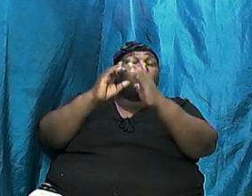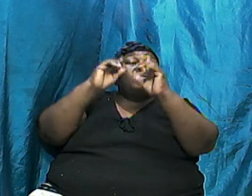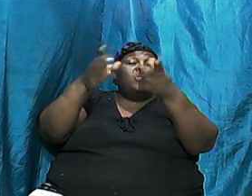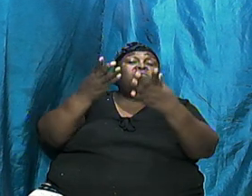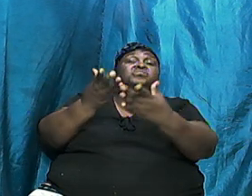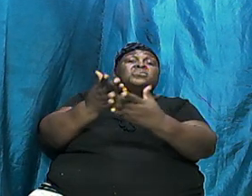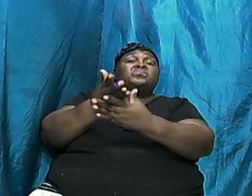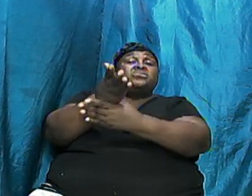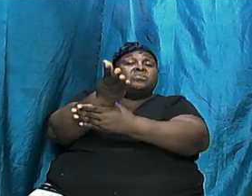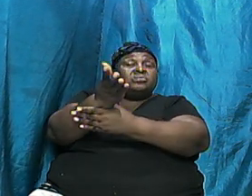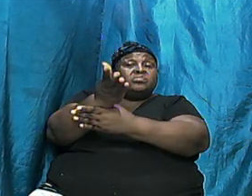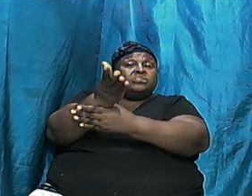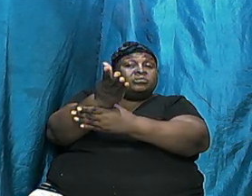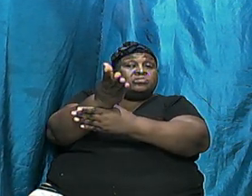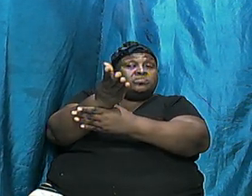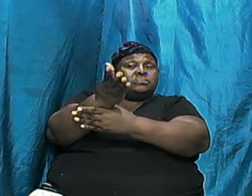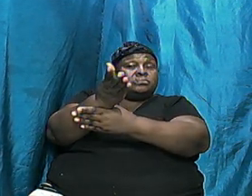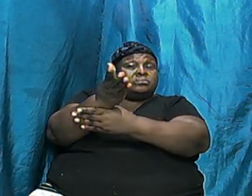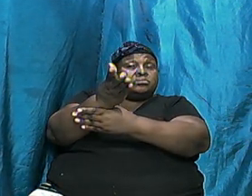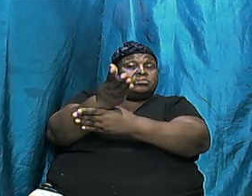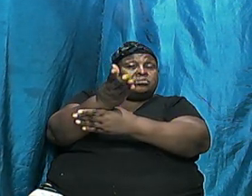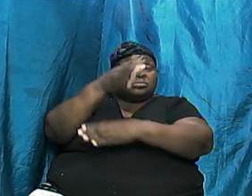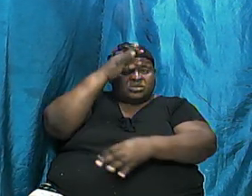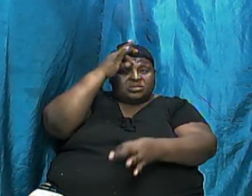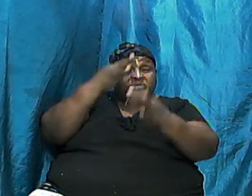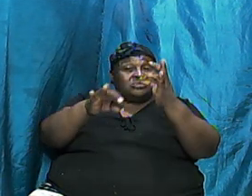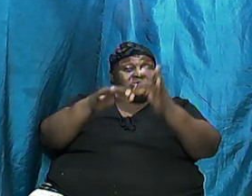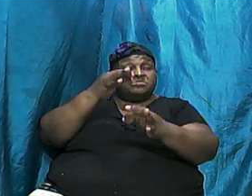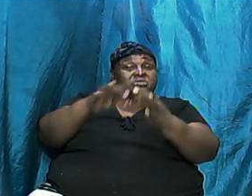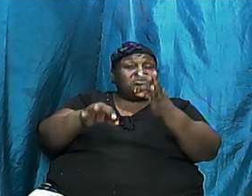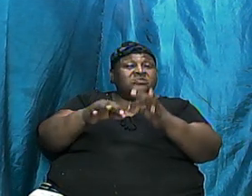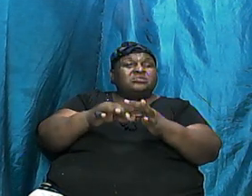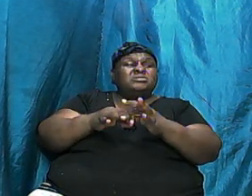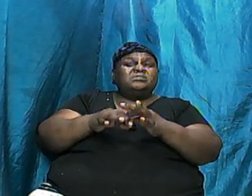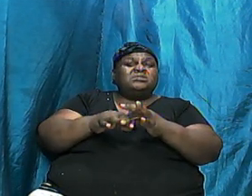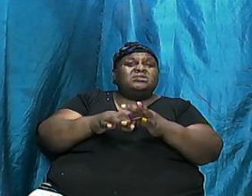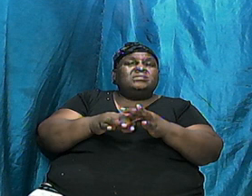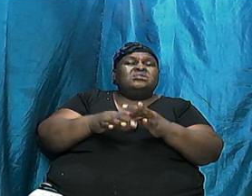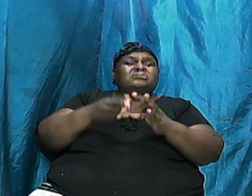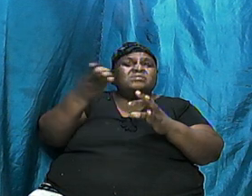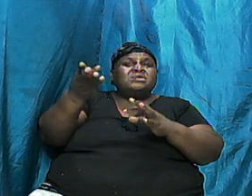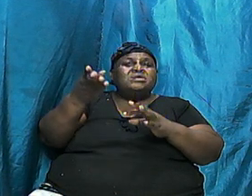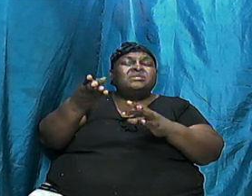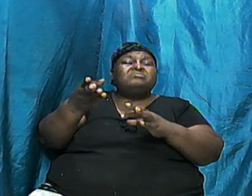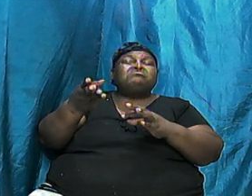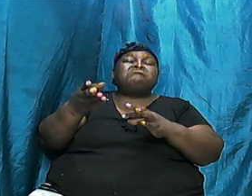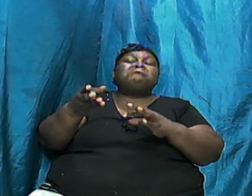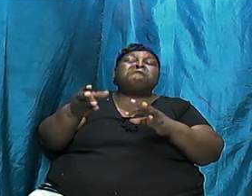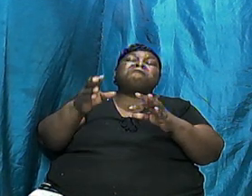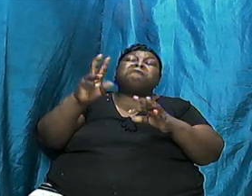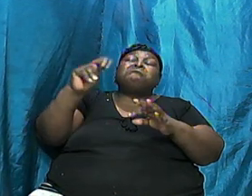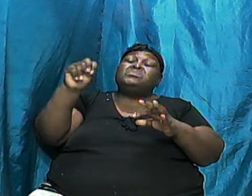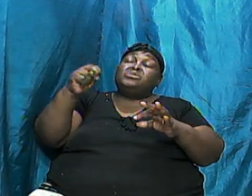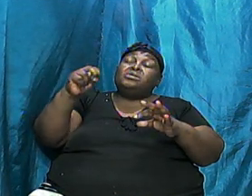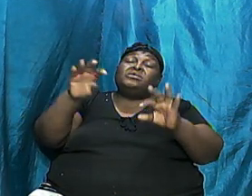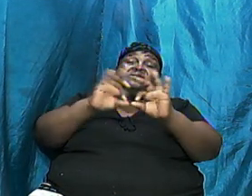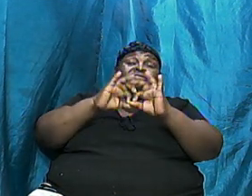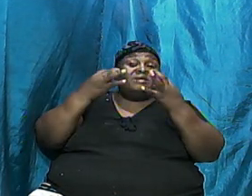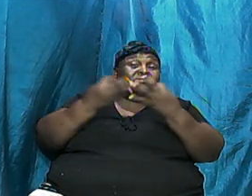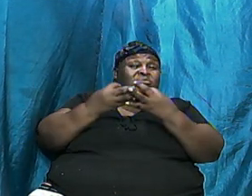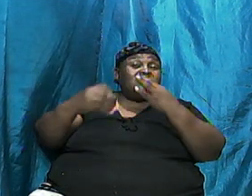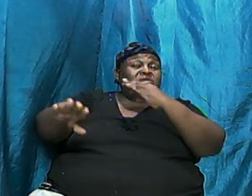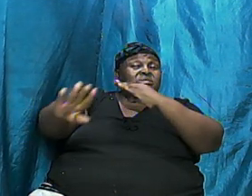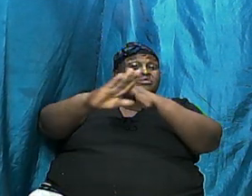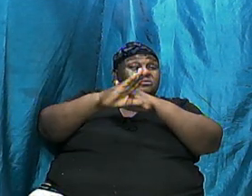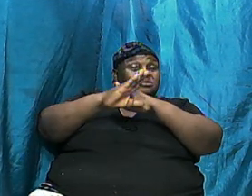the judgment. But they were protected from the effects